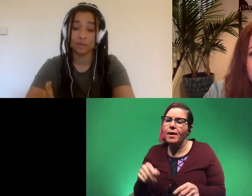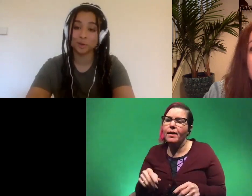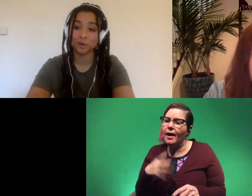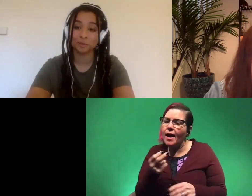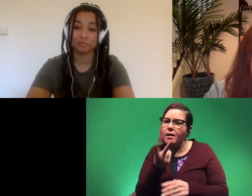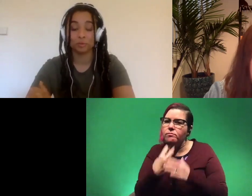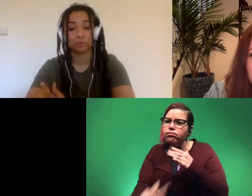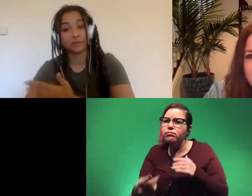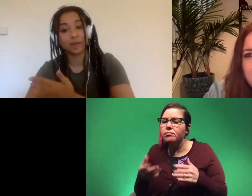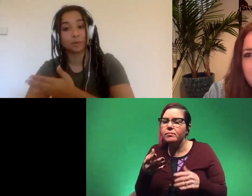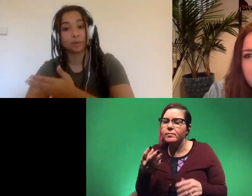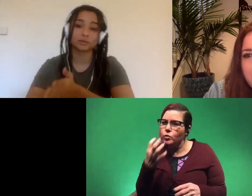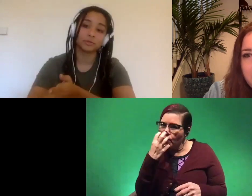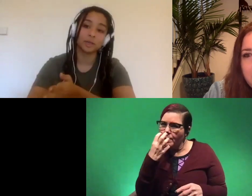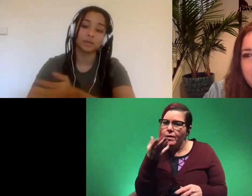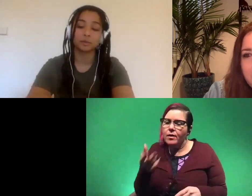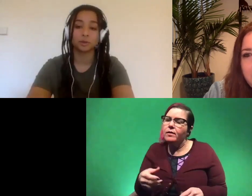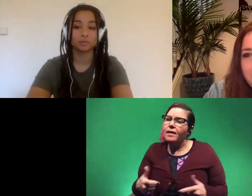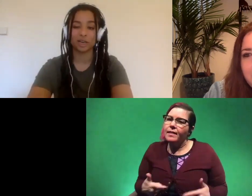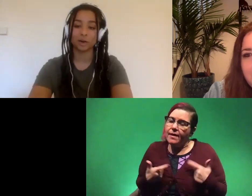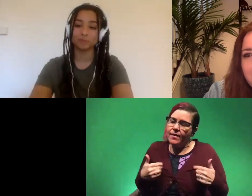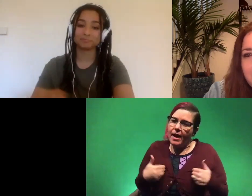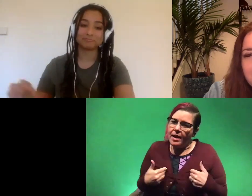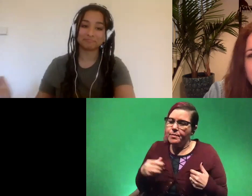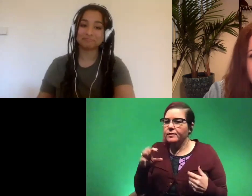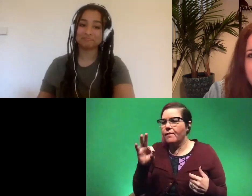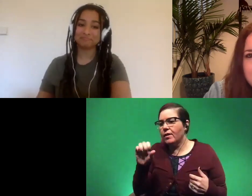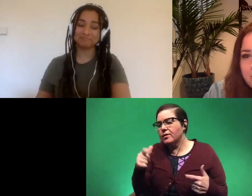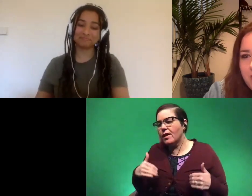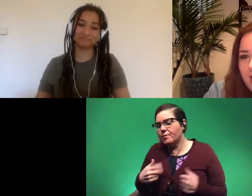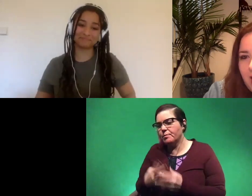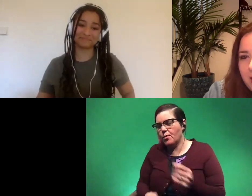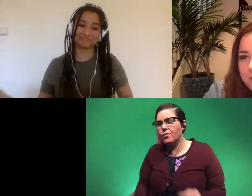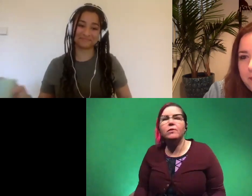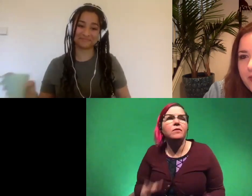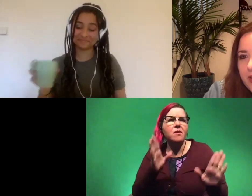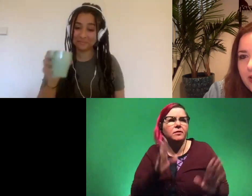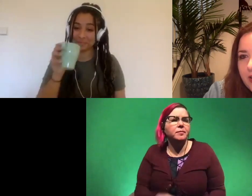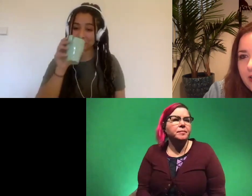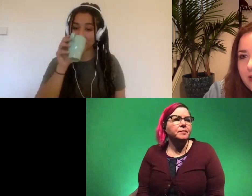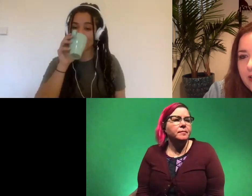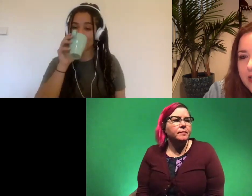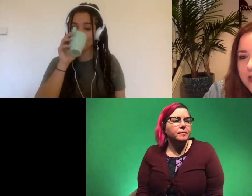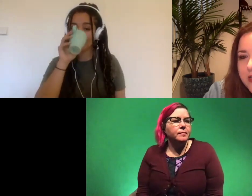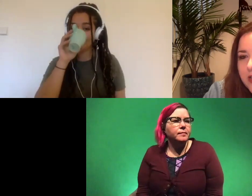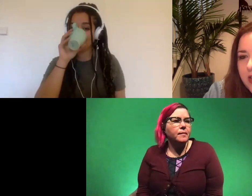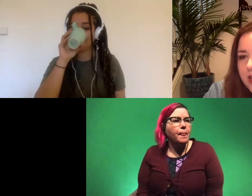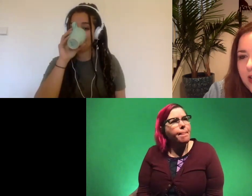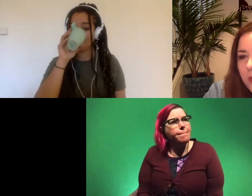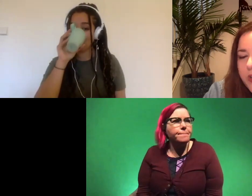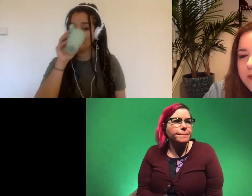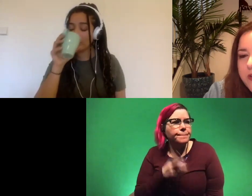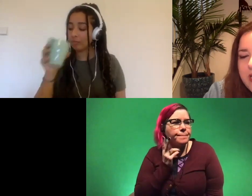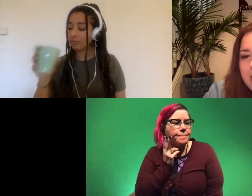amazing so living animals fossil animals you get it all that's awesome um let's see